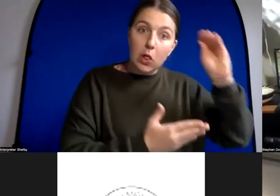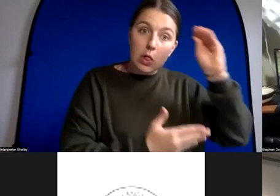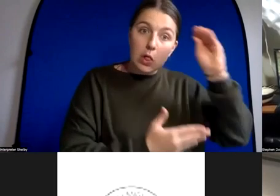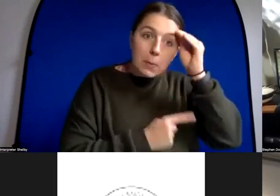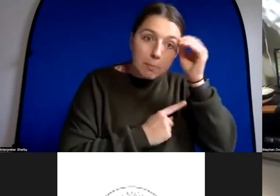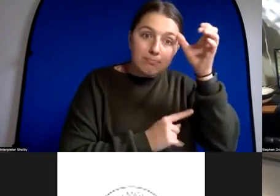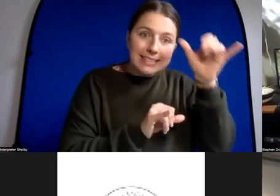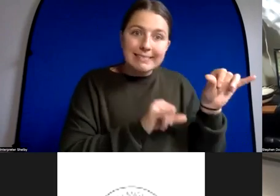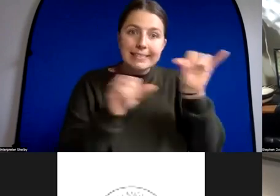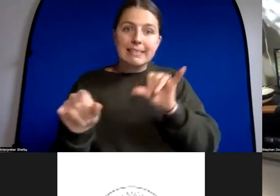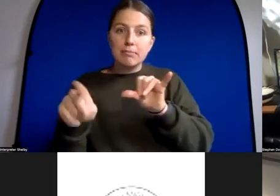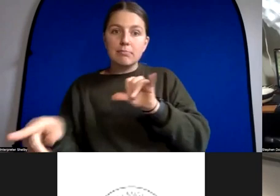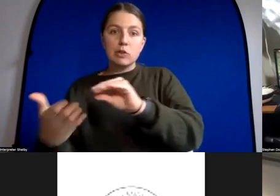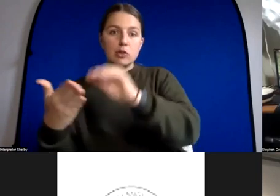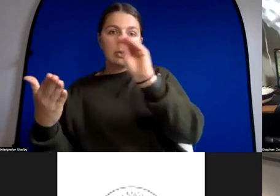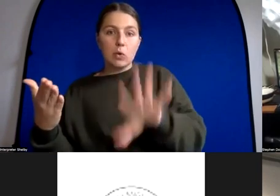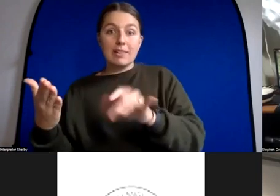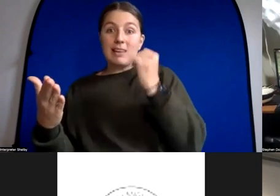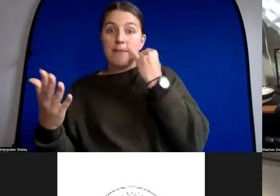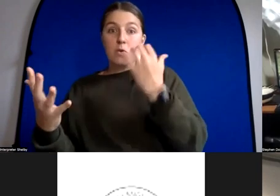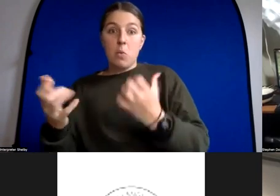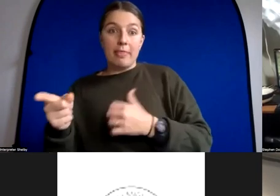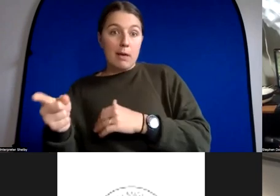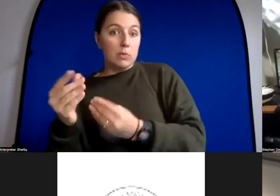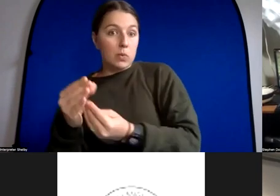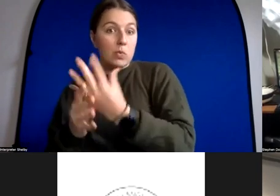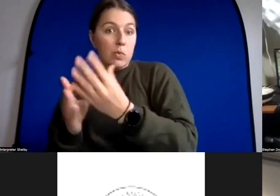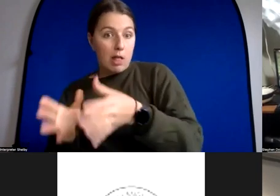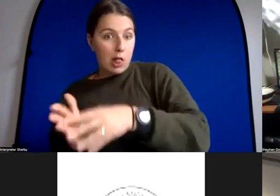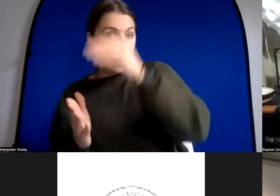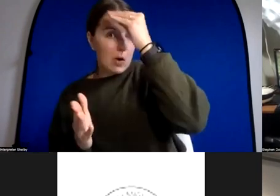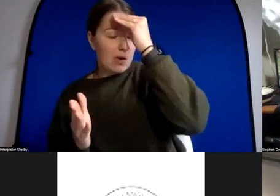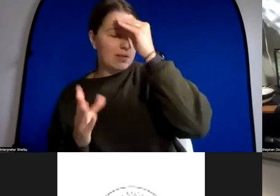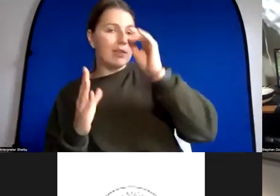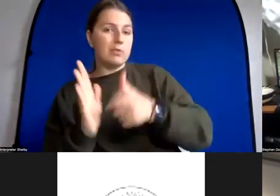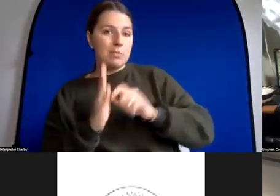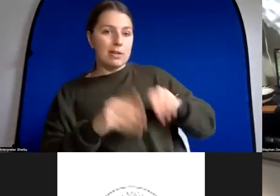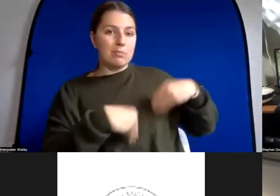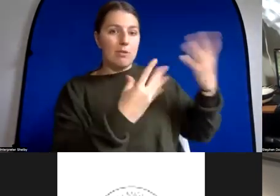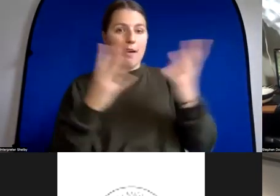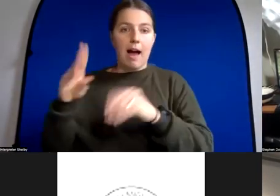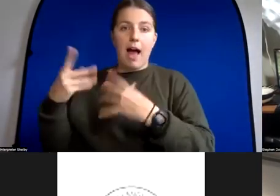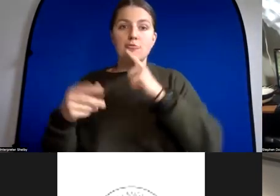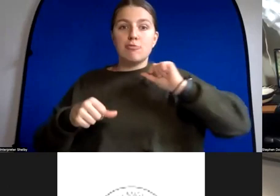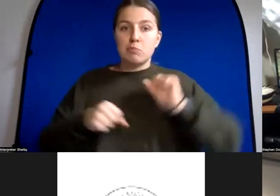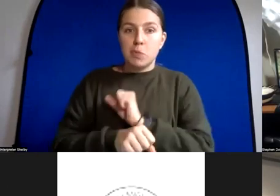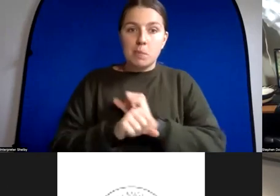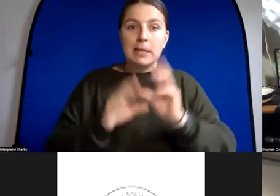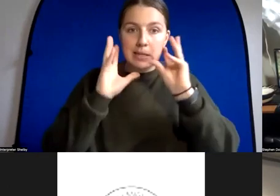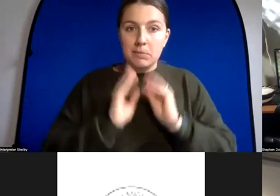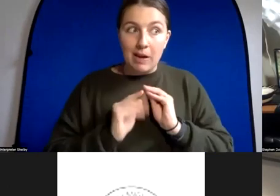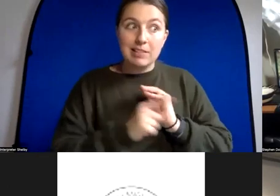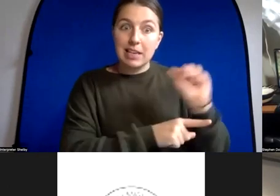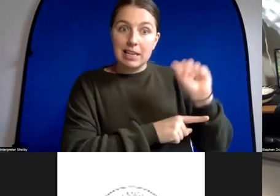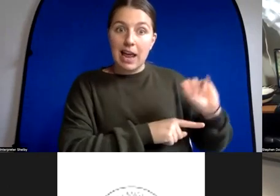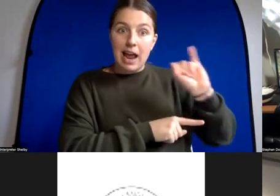students to learn you need to give them some practical experience out there in the world and ais are going to get this uh